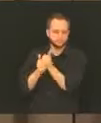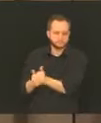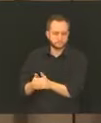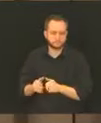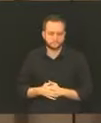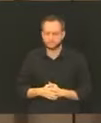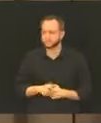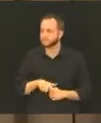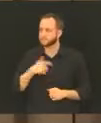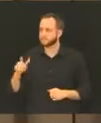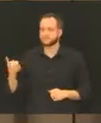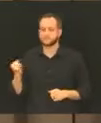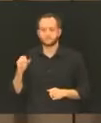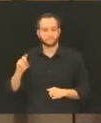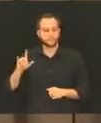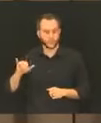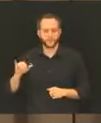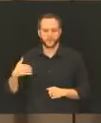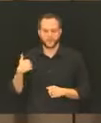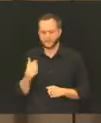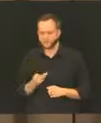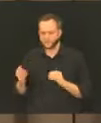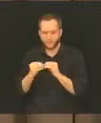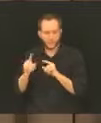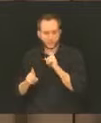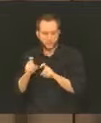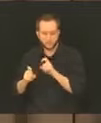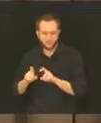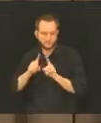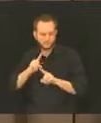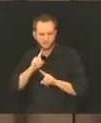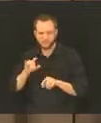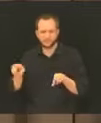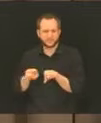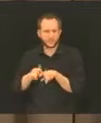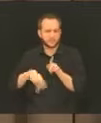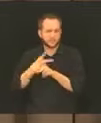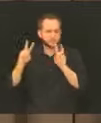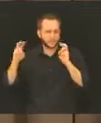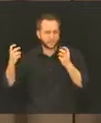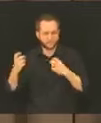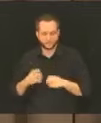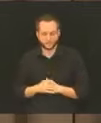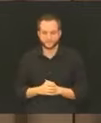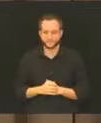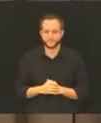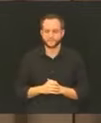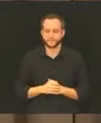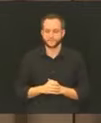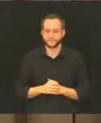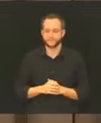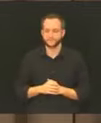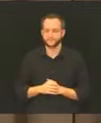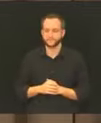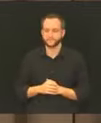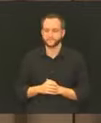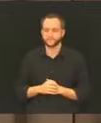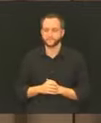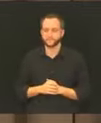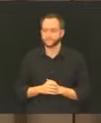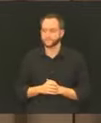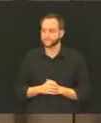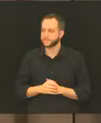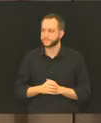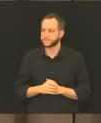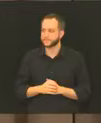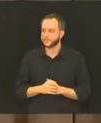couple of questions that are sort of in the same area. And then I think we will close this event. So just some logistical questions about, and you might have already said